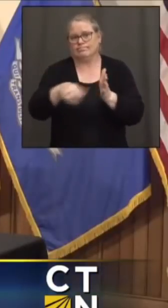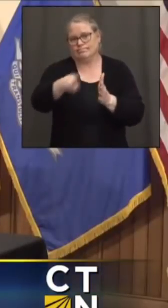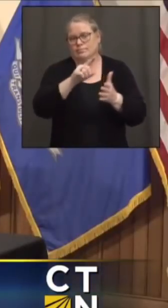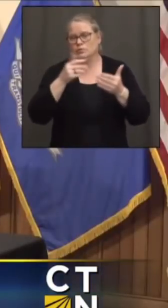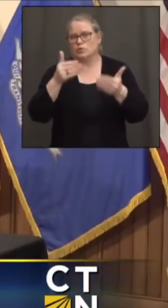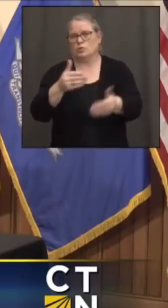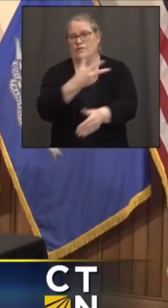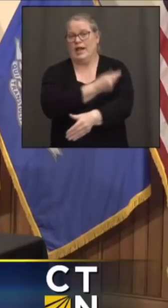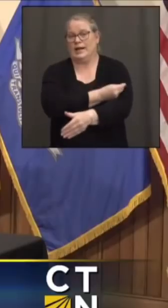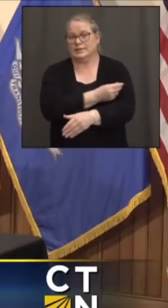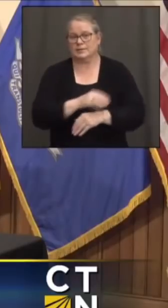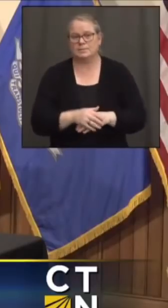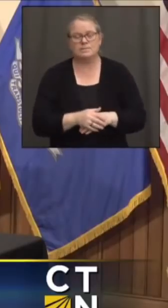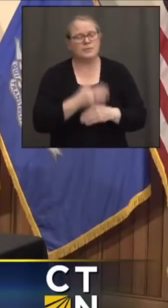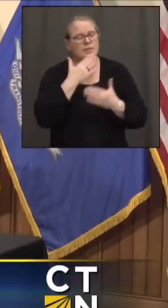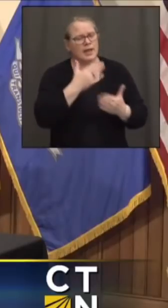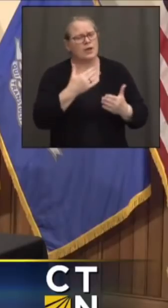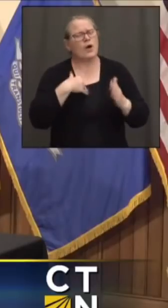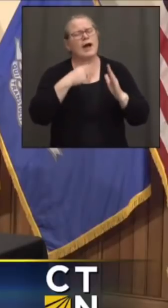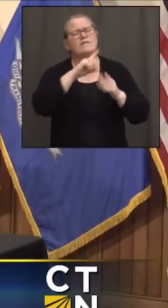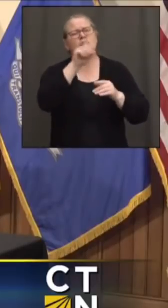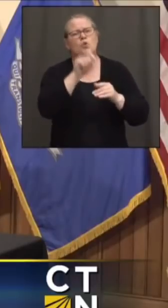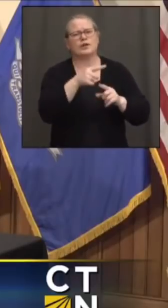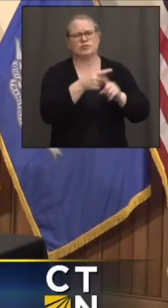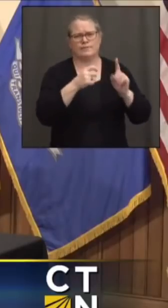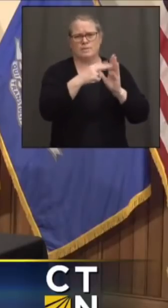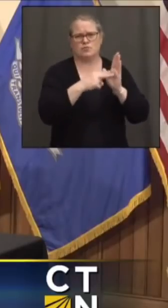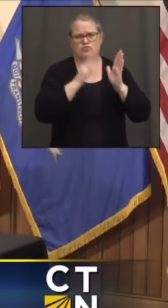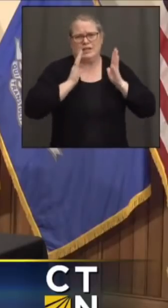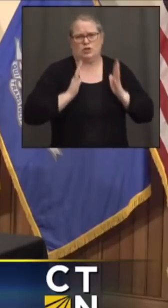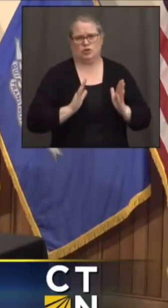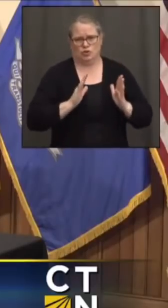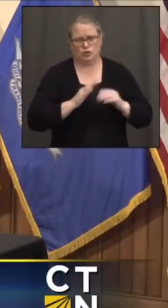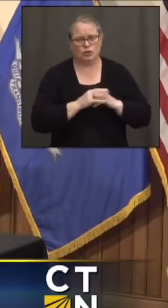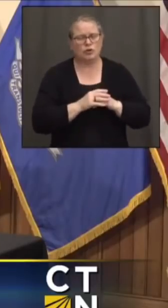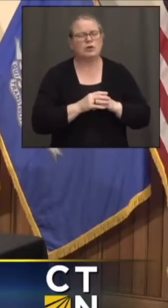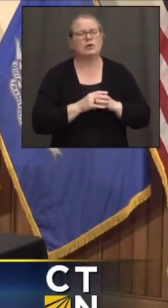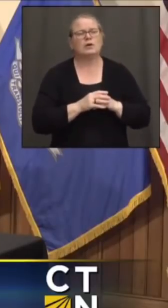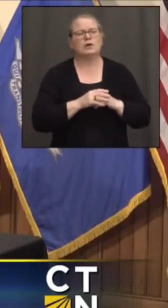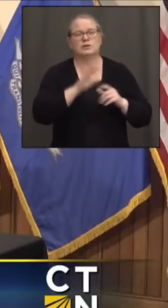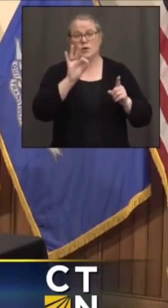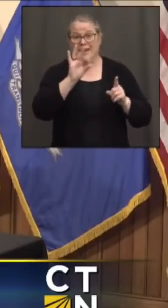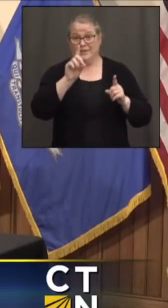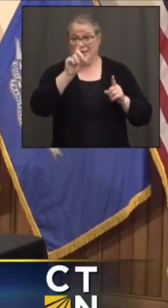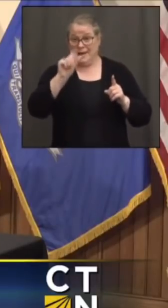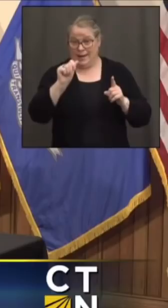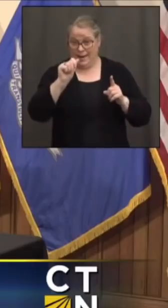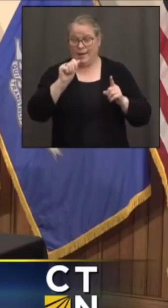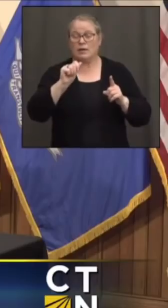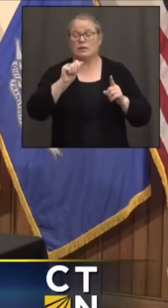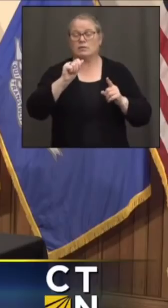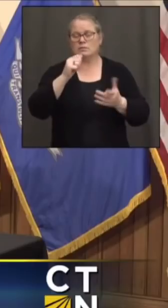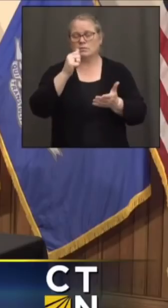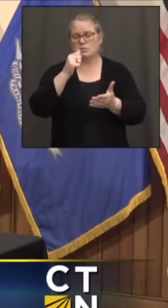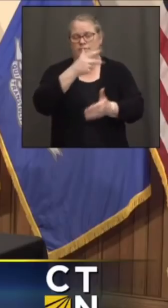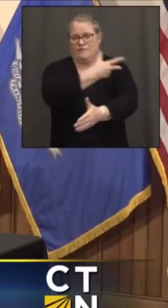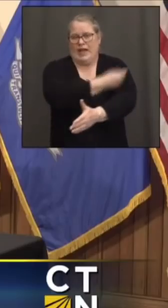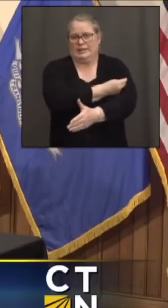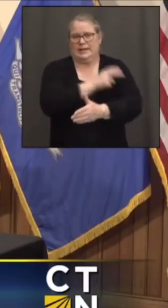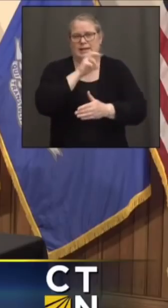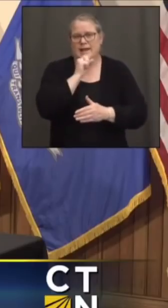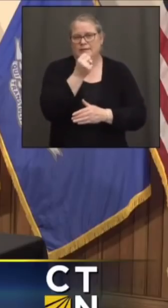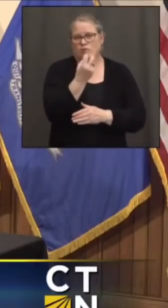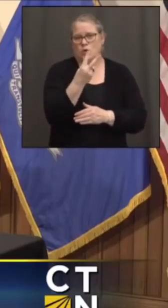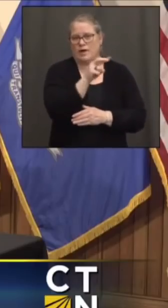Thanks. I also had a reader question. So when the FDA authorizes the vaccine for 12 to 15-year-olds, how soon will